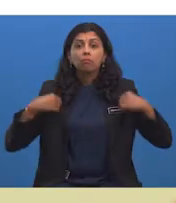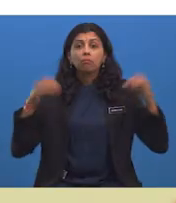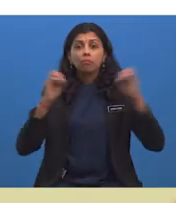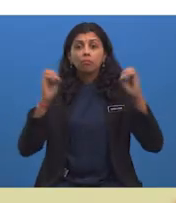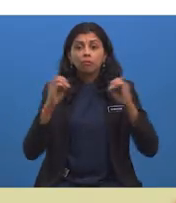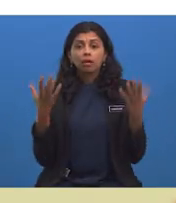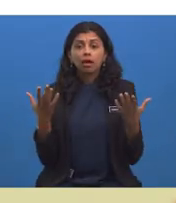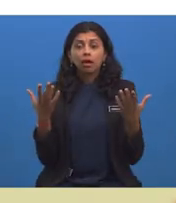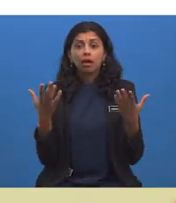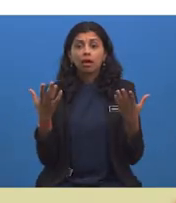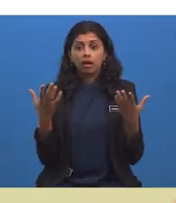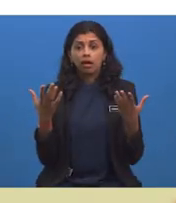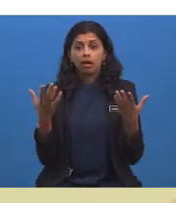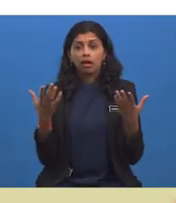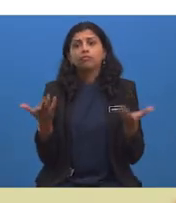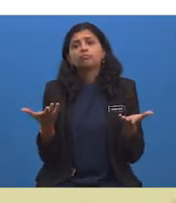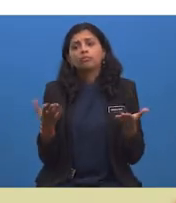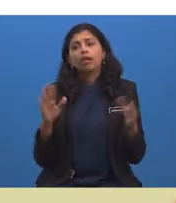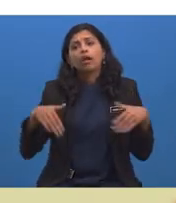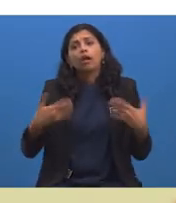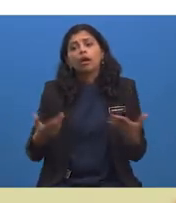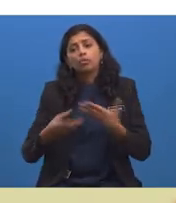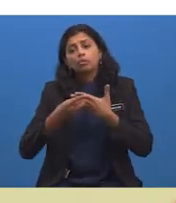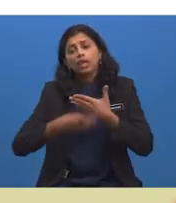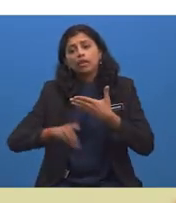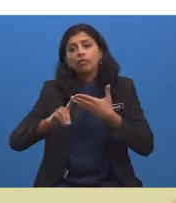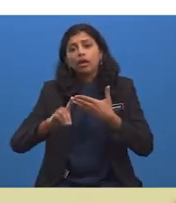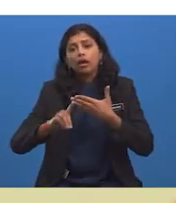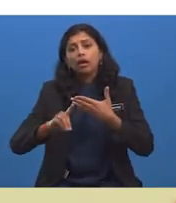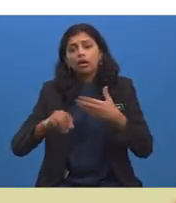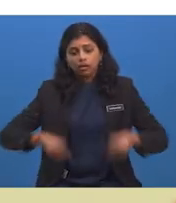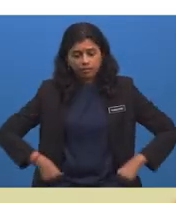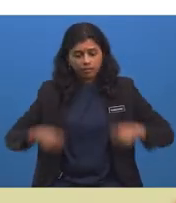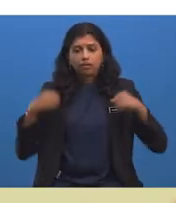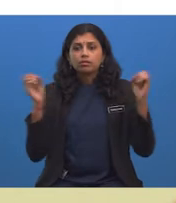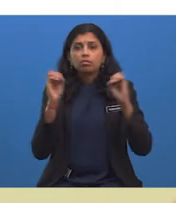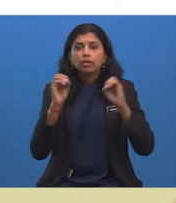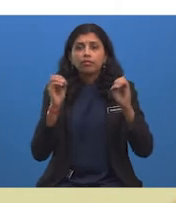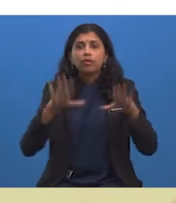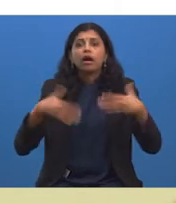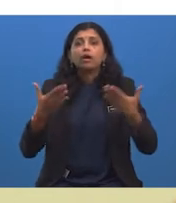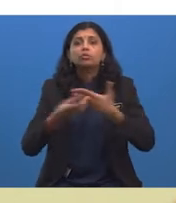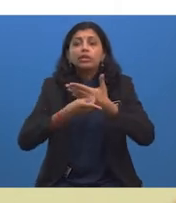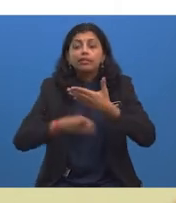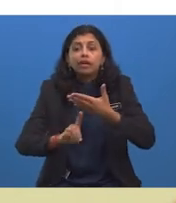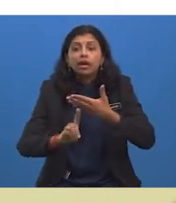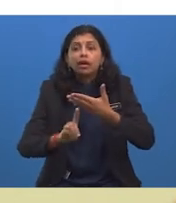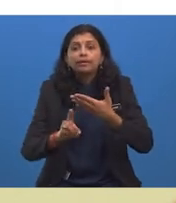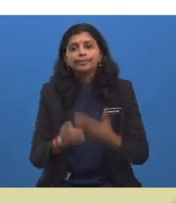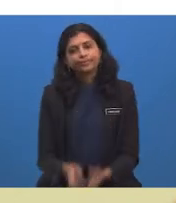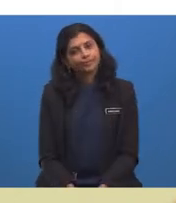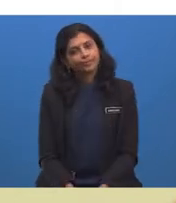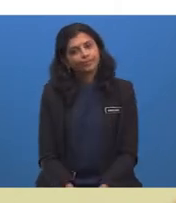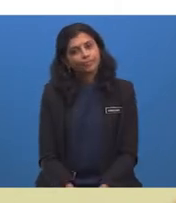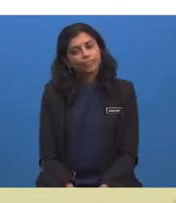Your card will not be able to be delivered if this happens. On